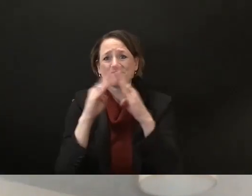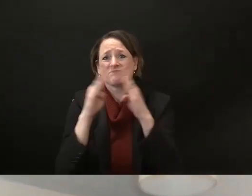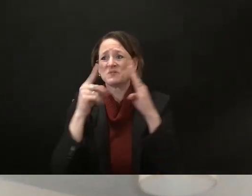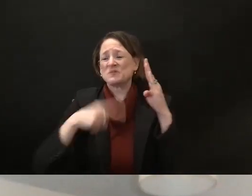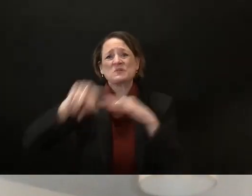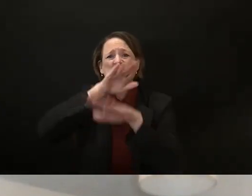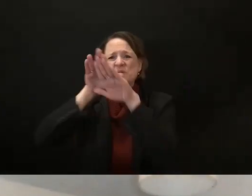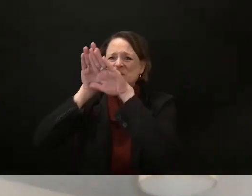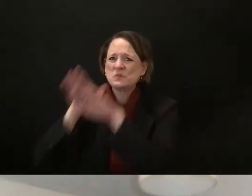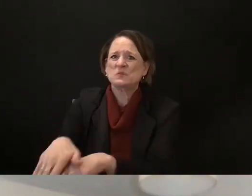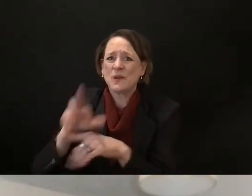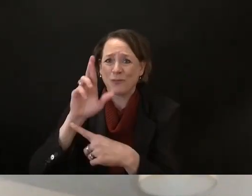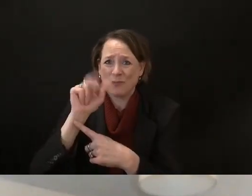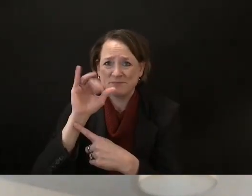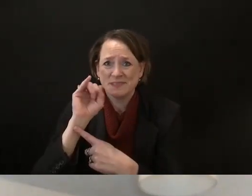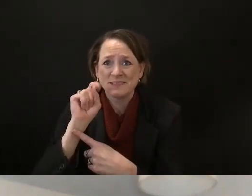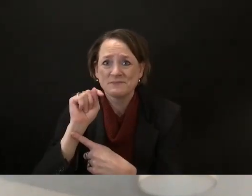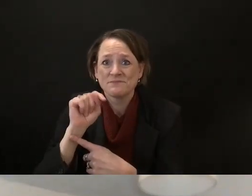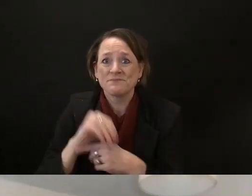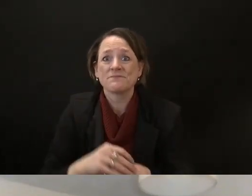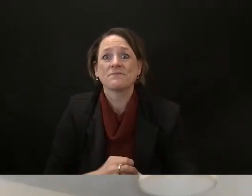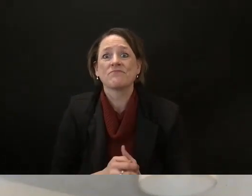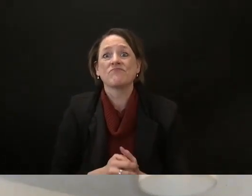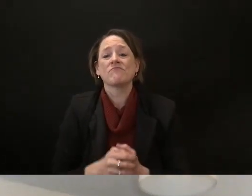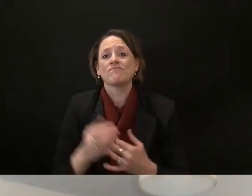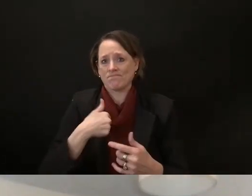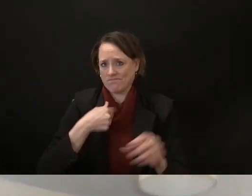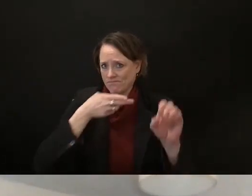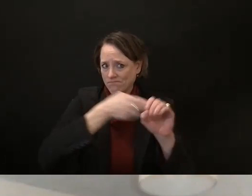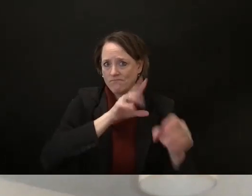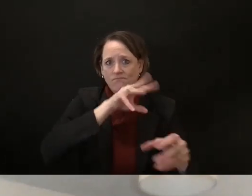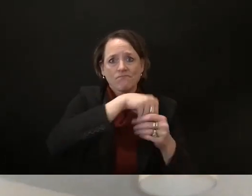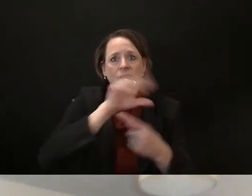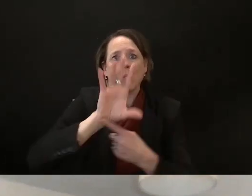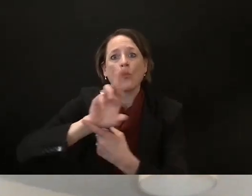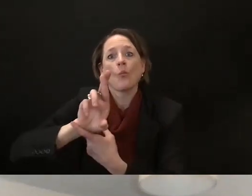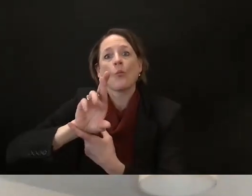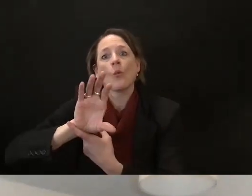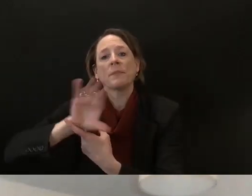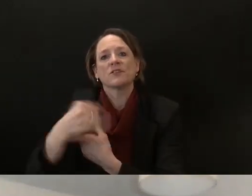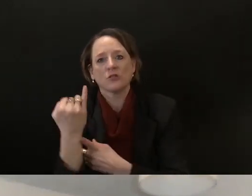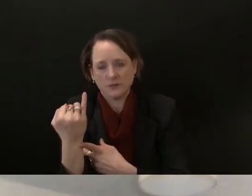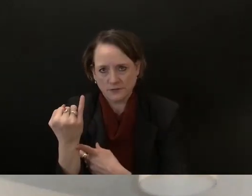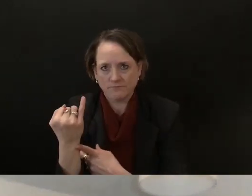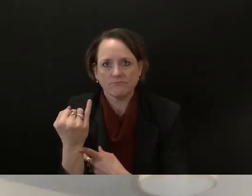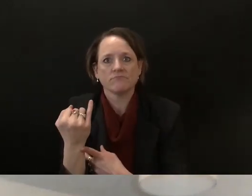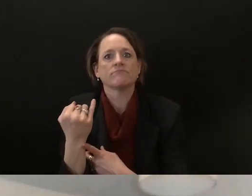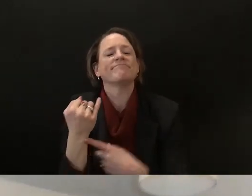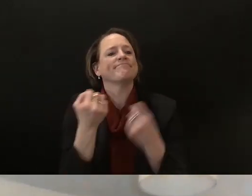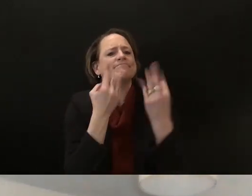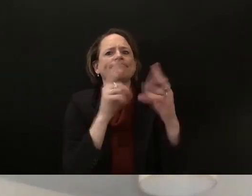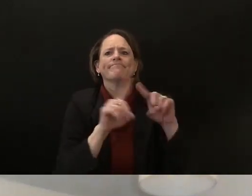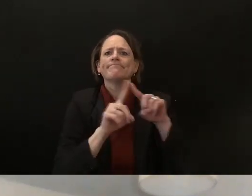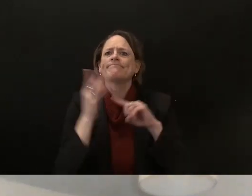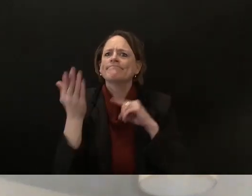i've been working on for a while as well as with uh other assembly people and senators um that will be rolling out pretty soon and that's a lot around